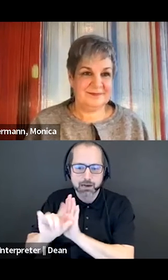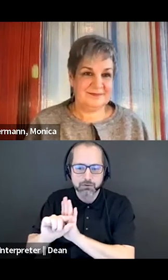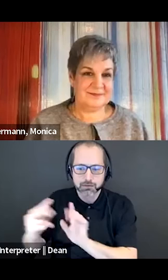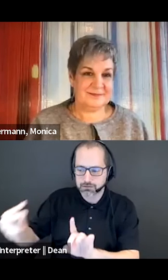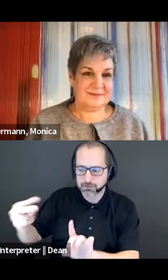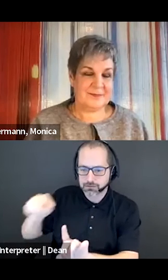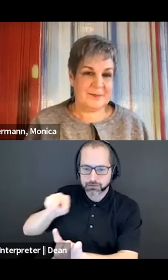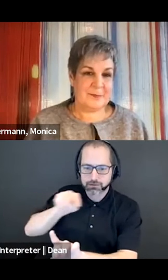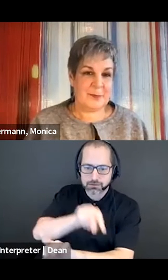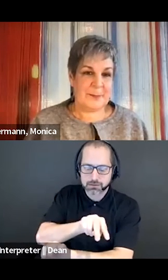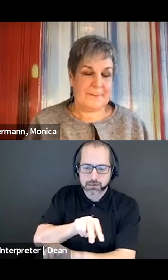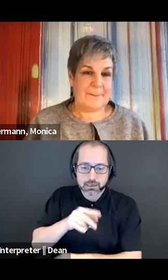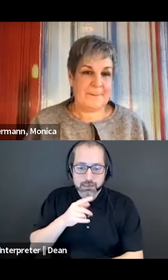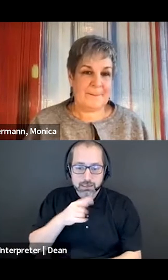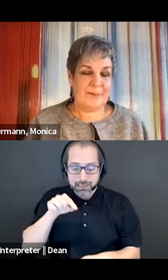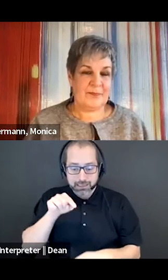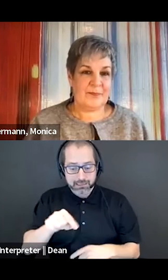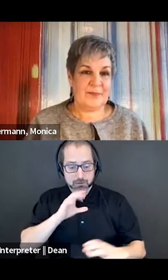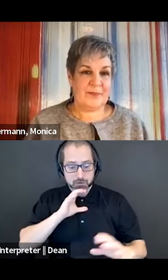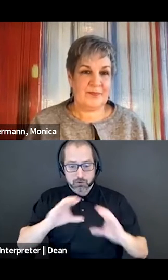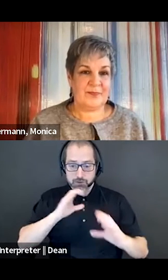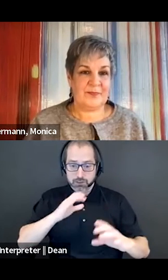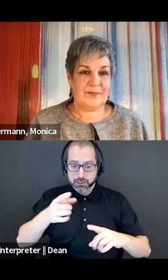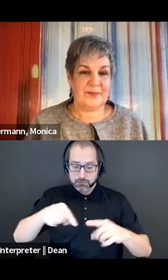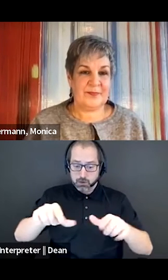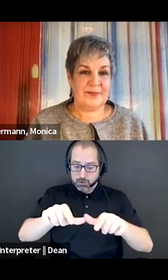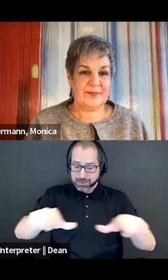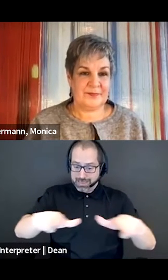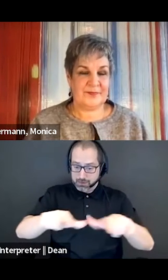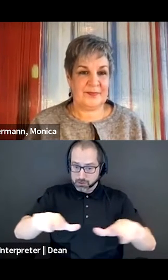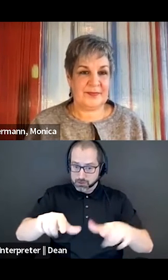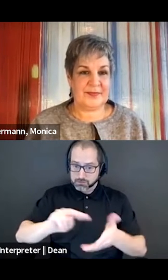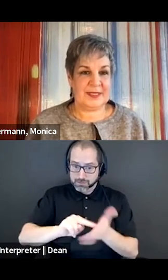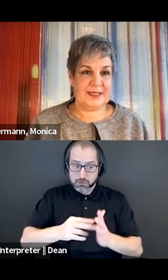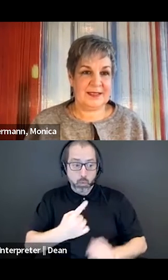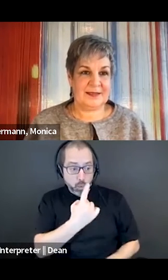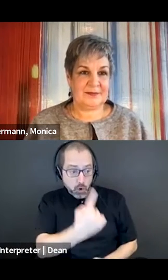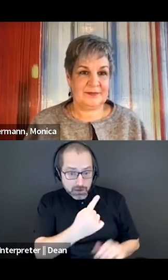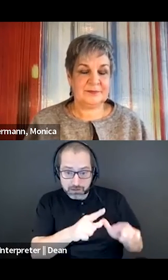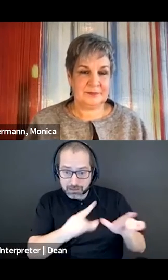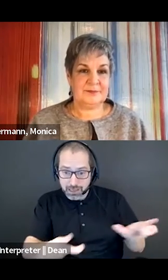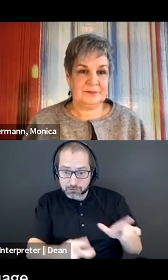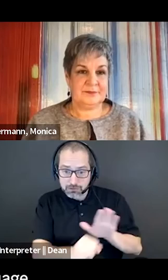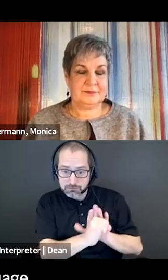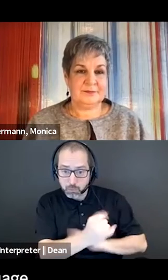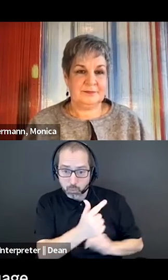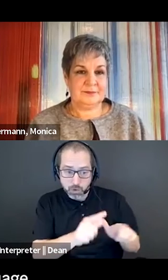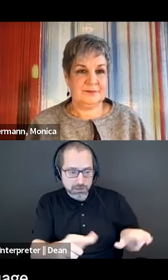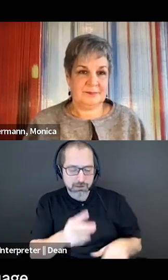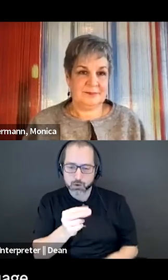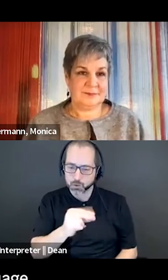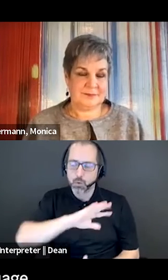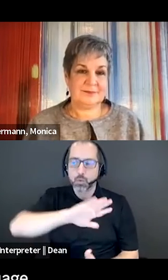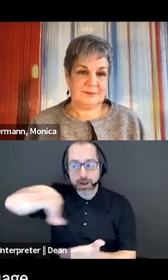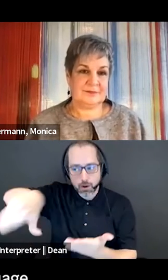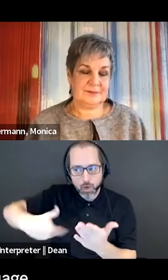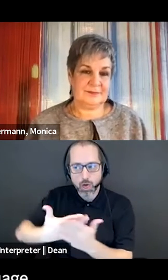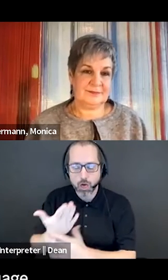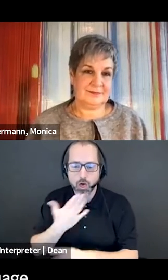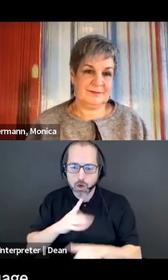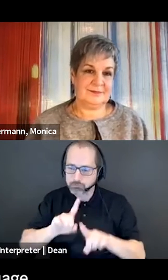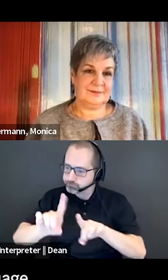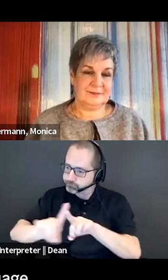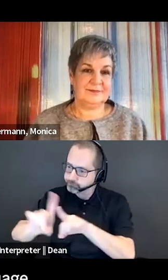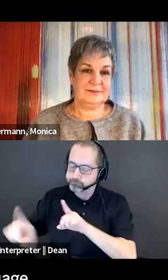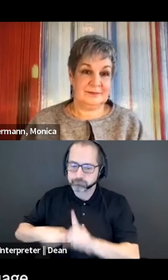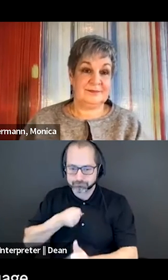this conversation around language shouldn't just be about one particular type of language, remembering that we're all impacted in different ways, depending on the language and